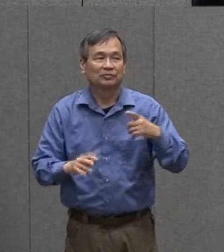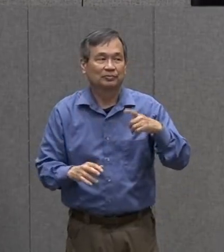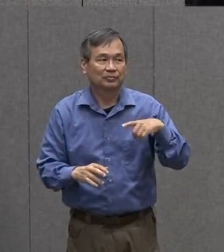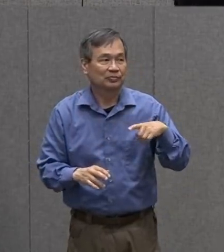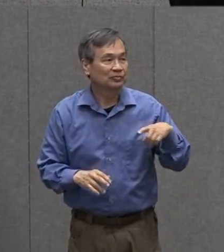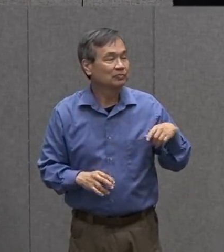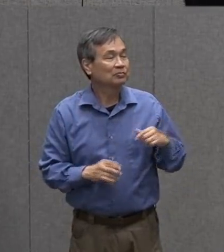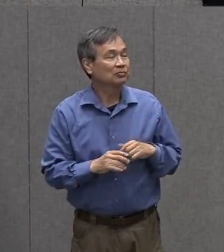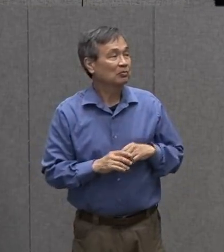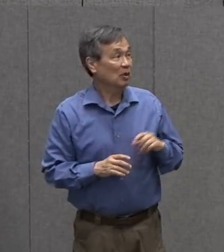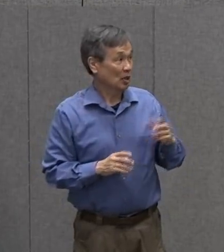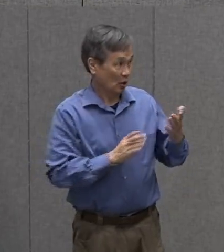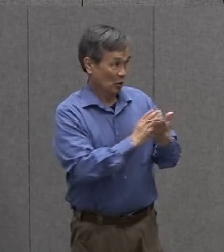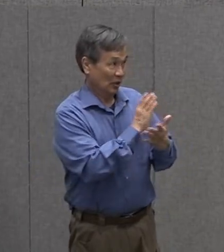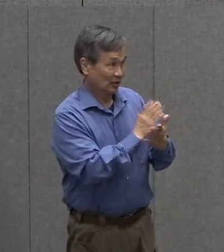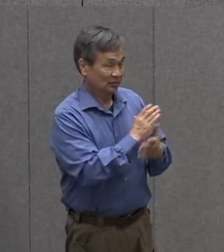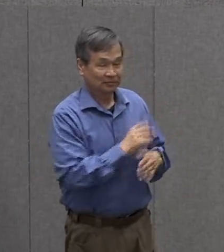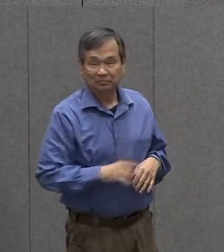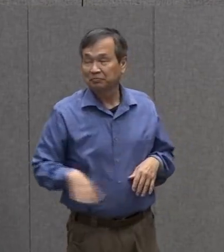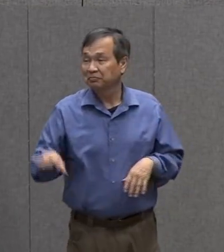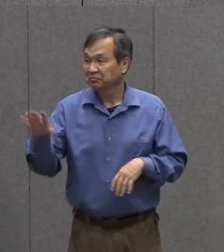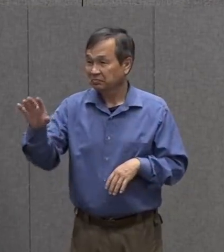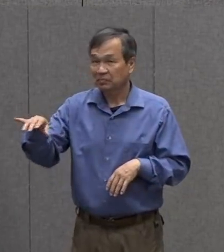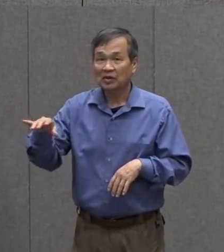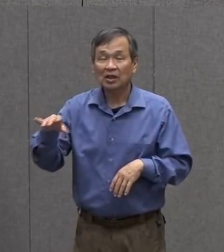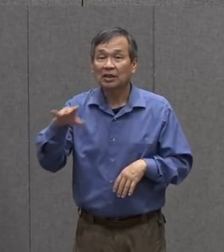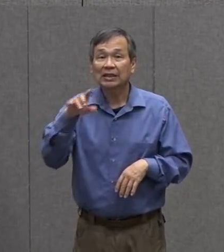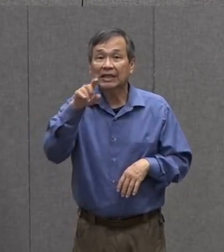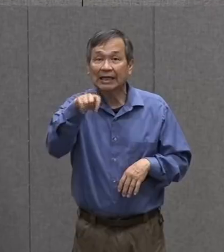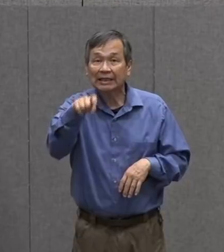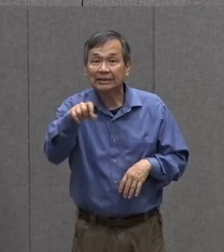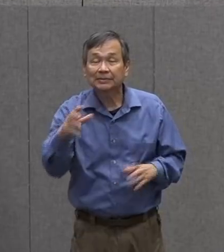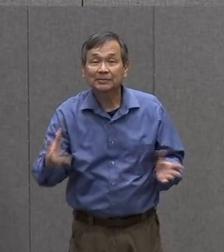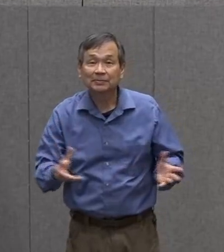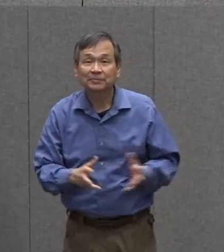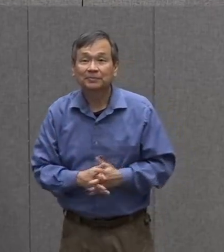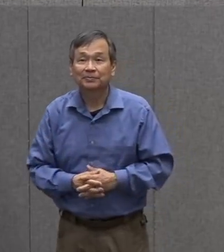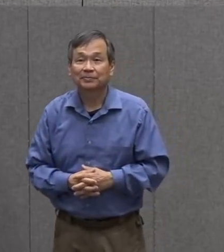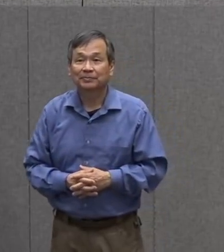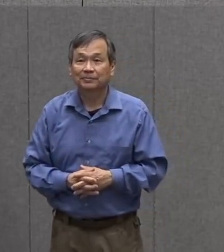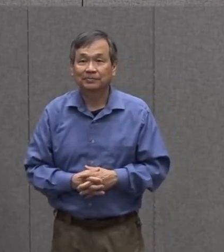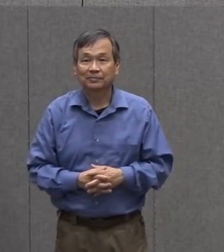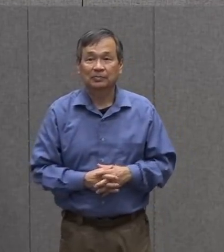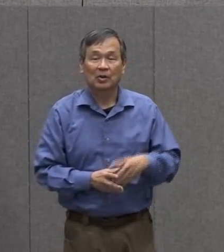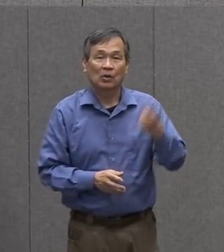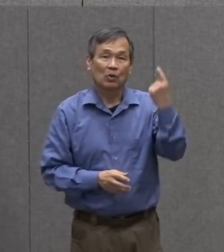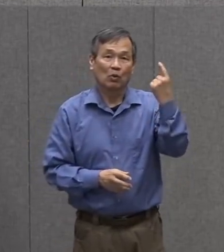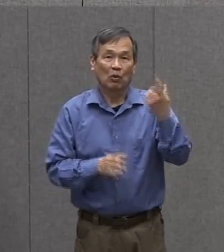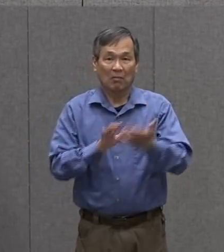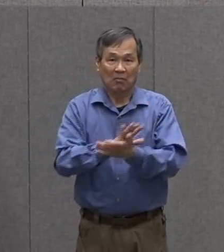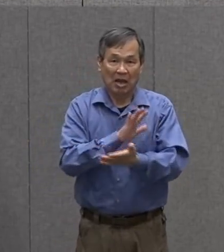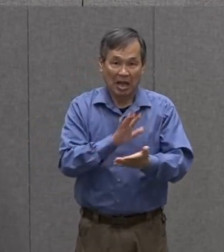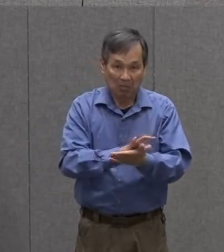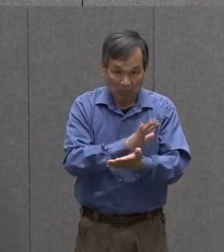can see all right we just need a piece of paper